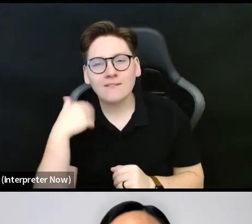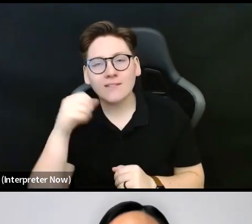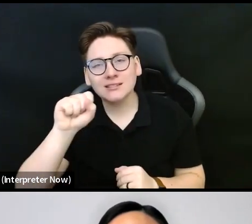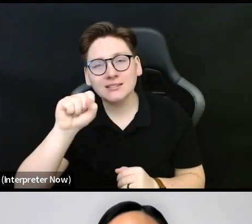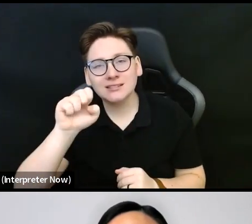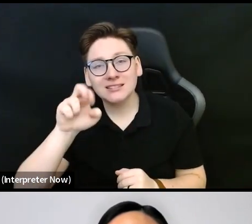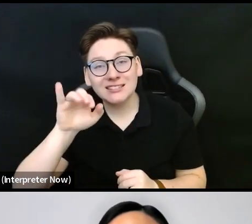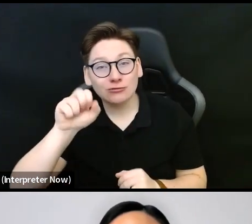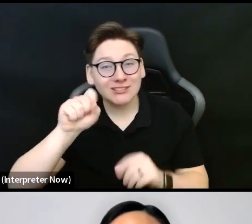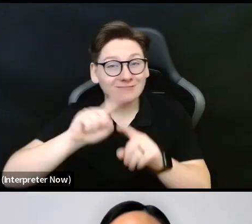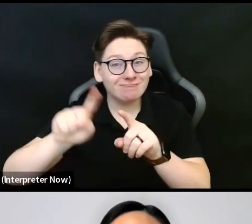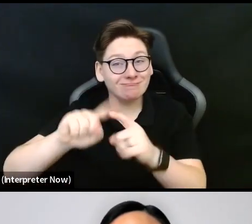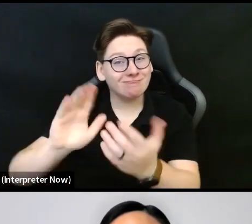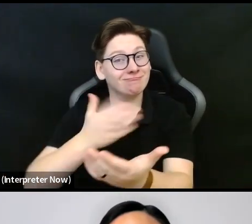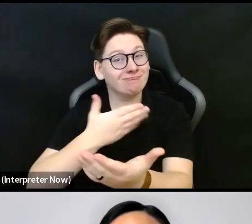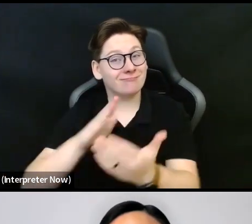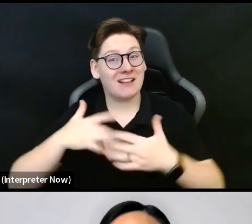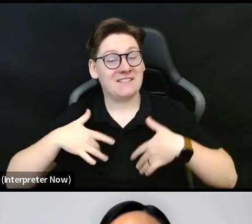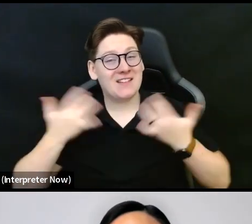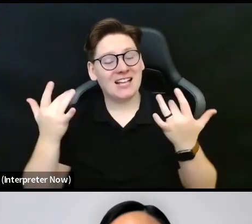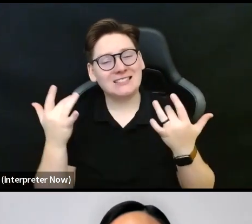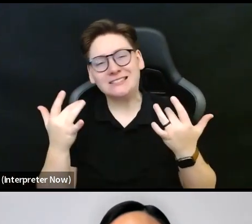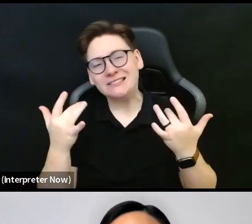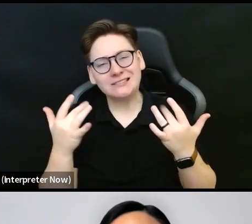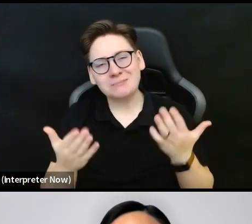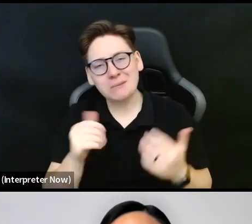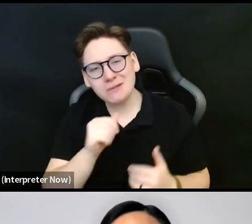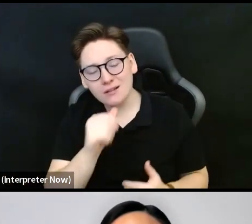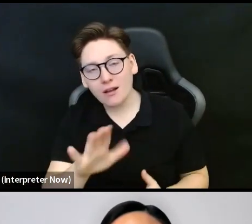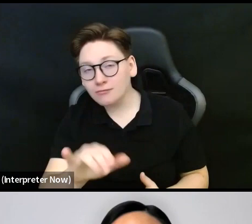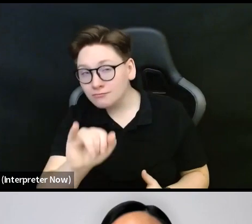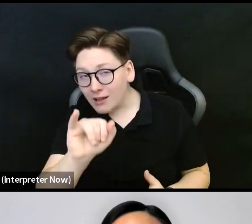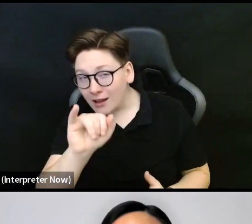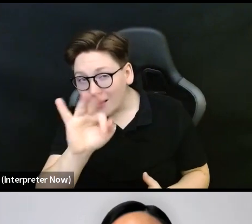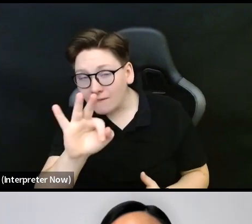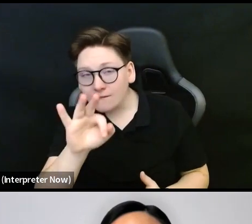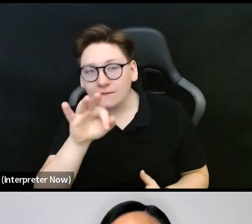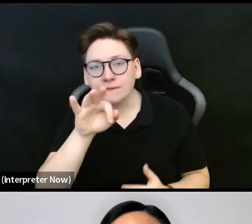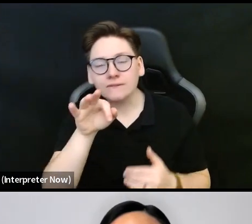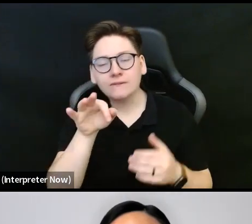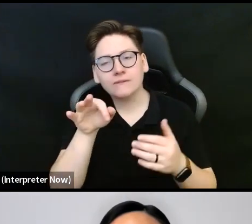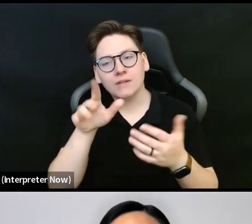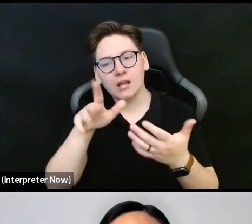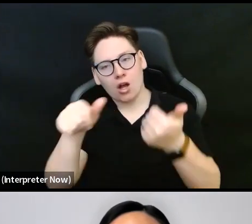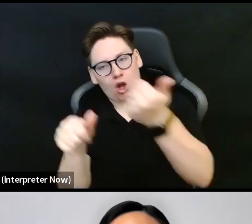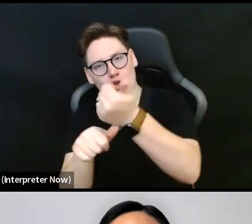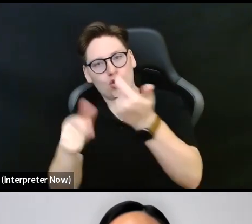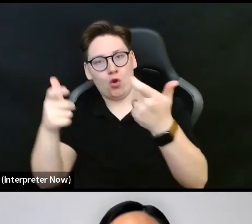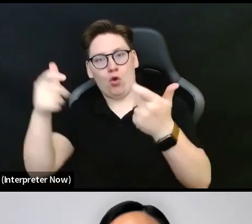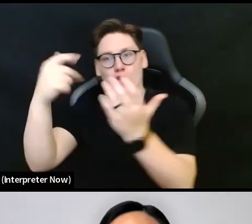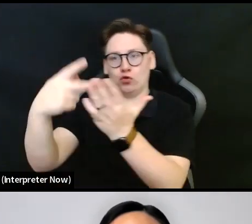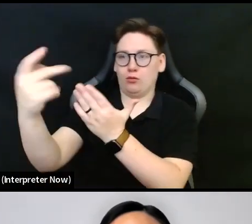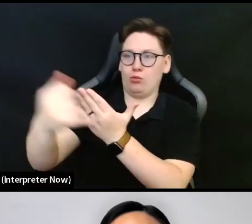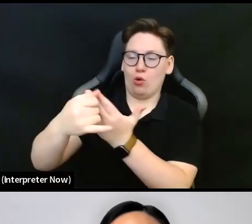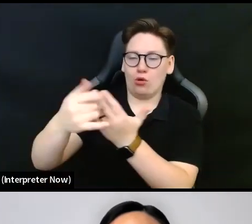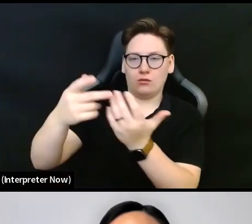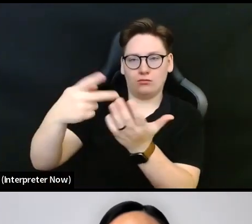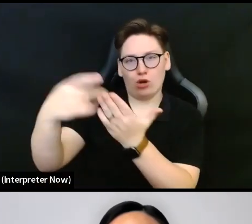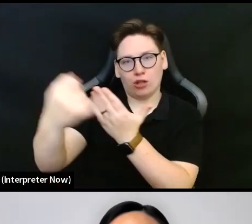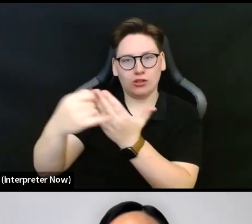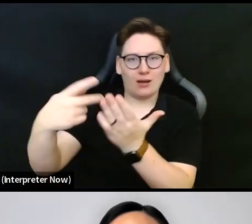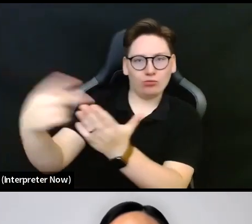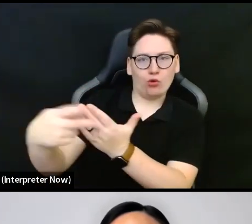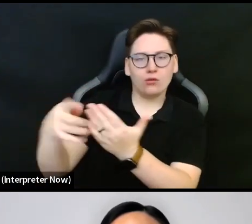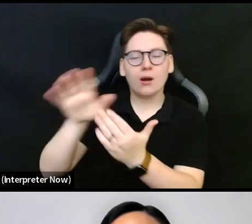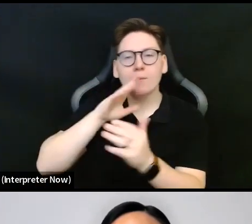unless it really speaks to a larger initiative that will continue beyond the grant